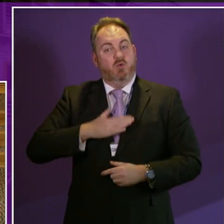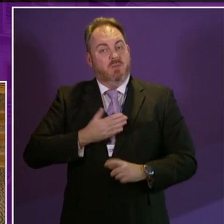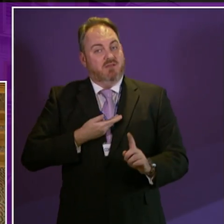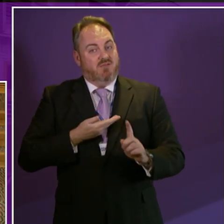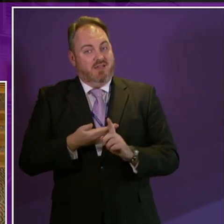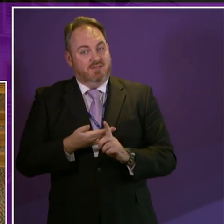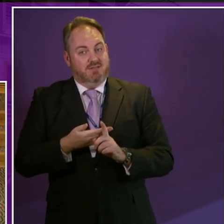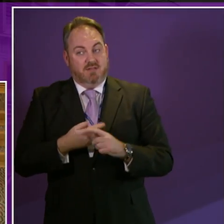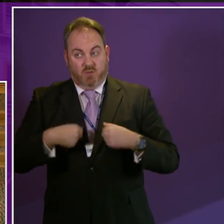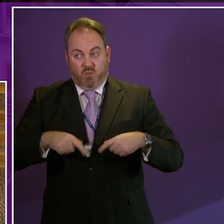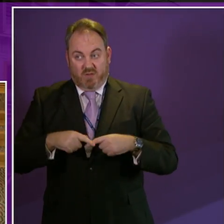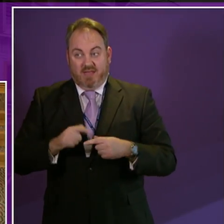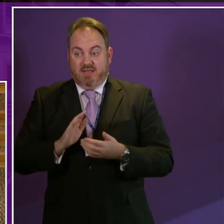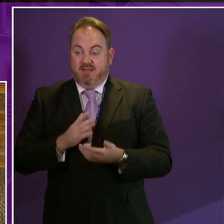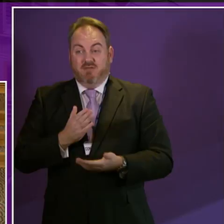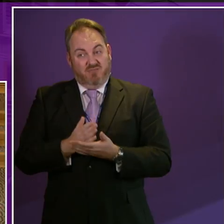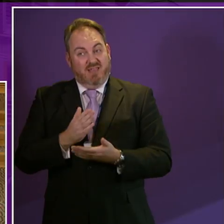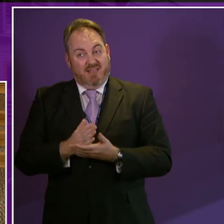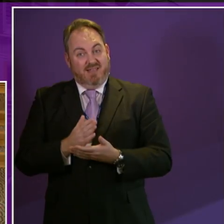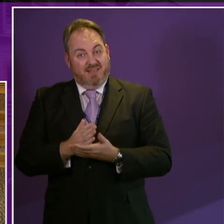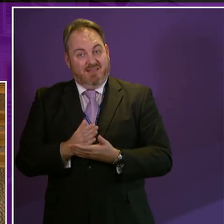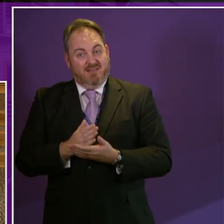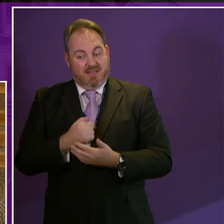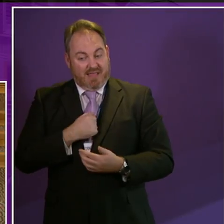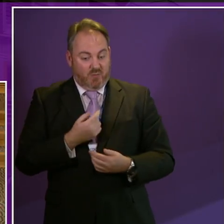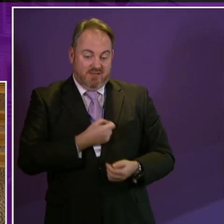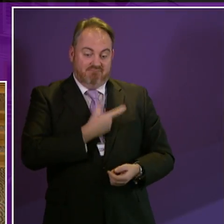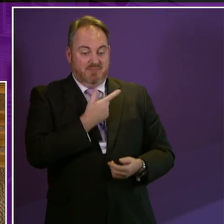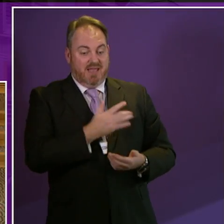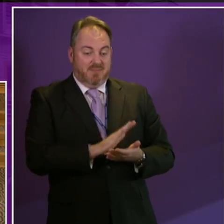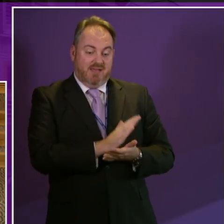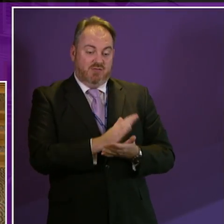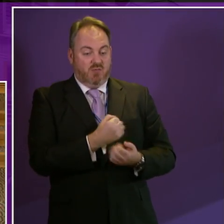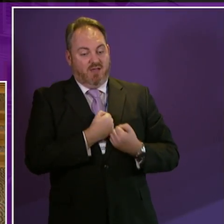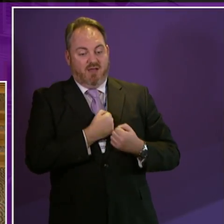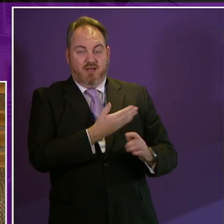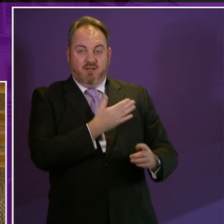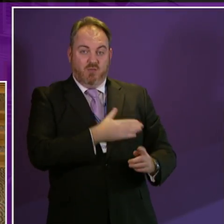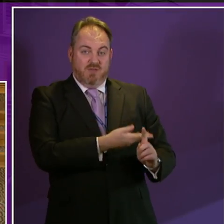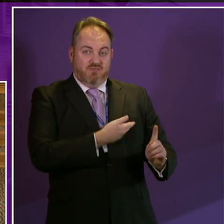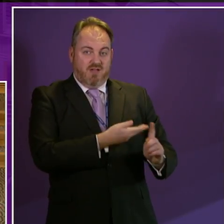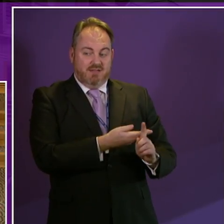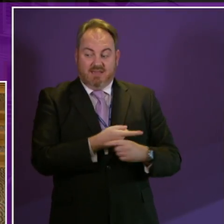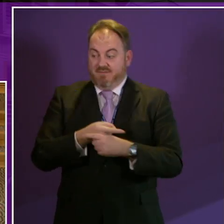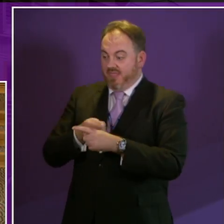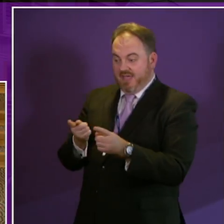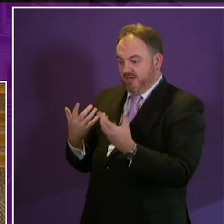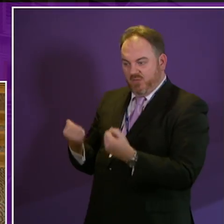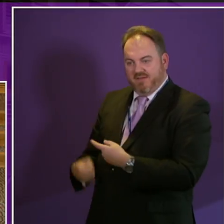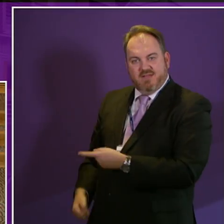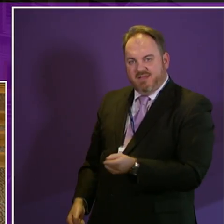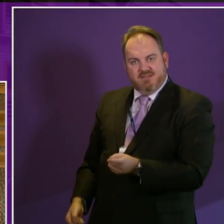can enjoy our human rights when even one of us doesn't. I commend Affair of Scotland for disabled people to the Parliament